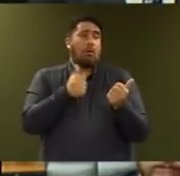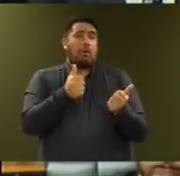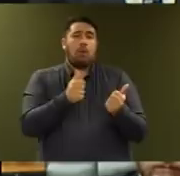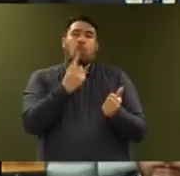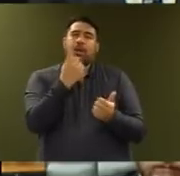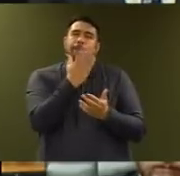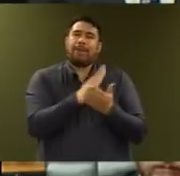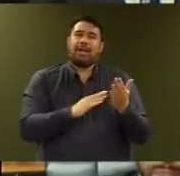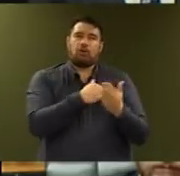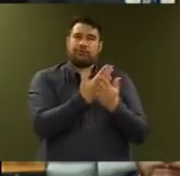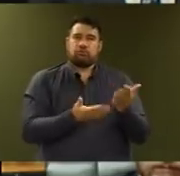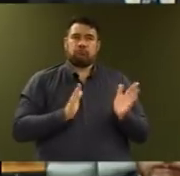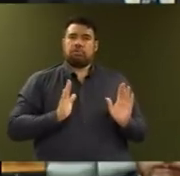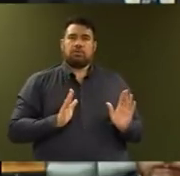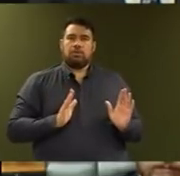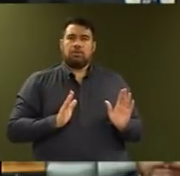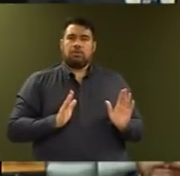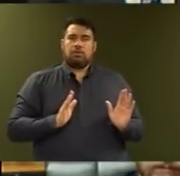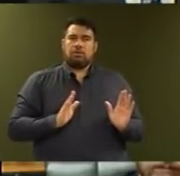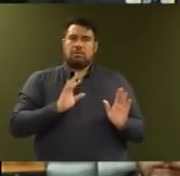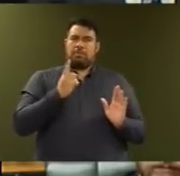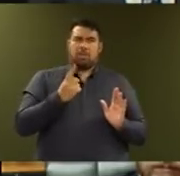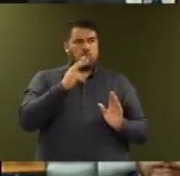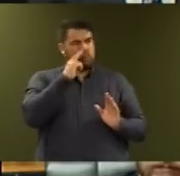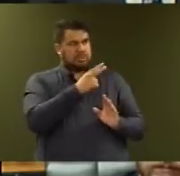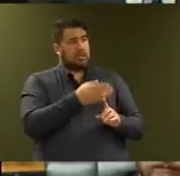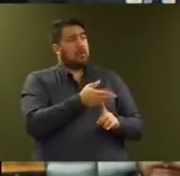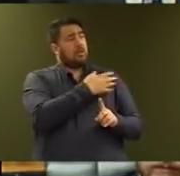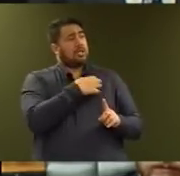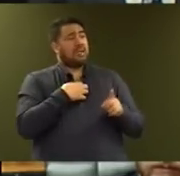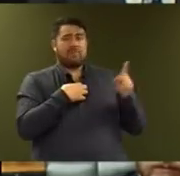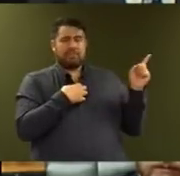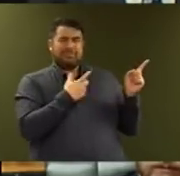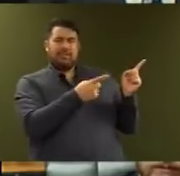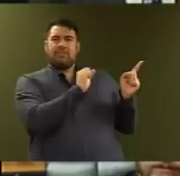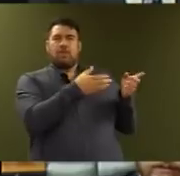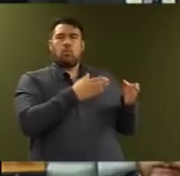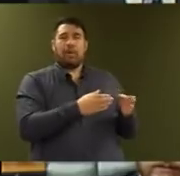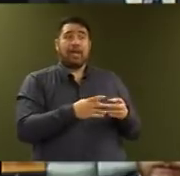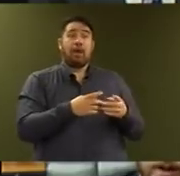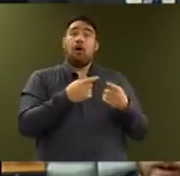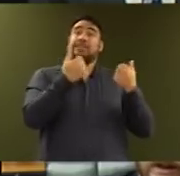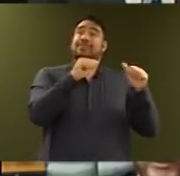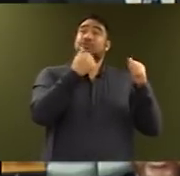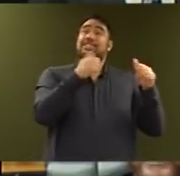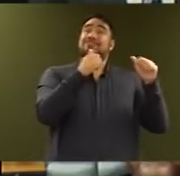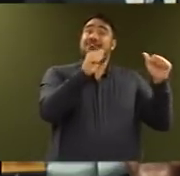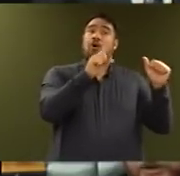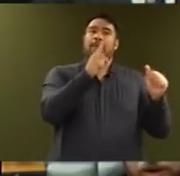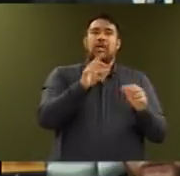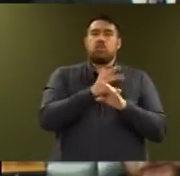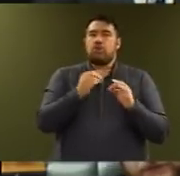continue the trend of declaring success while at the same time underfunding the services we rely on.